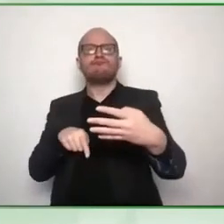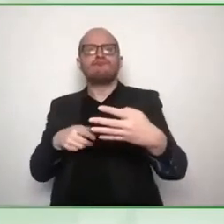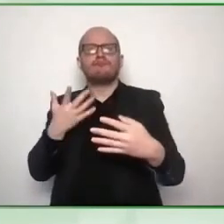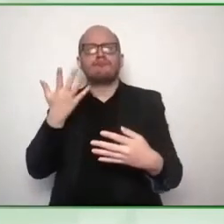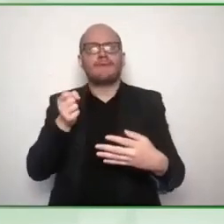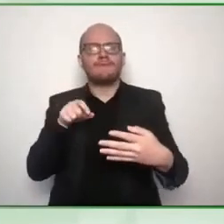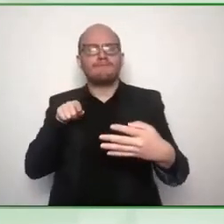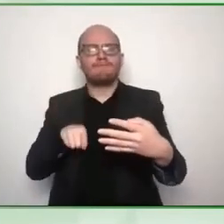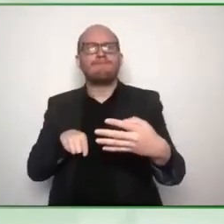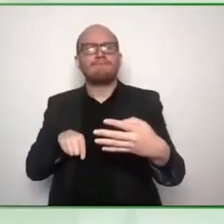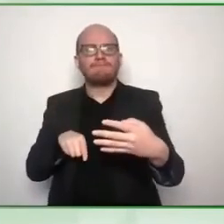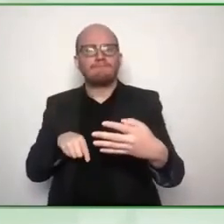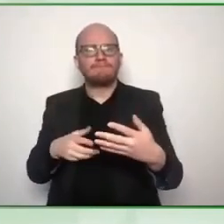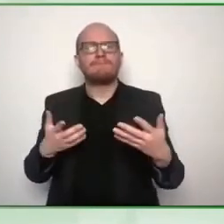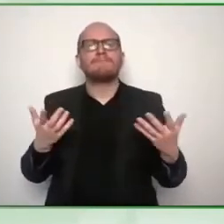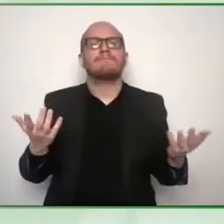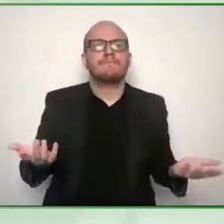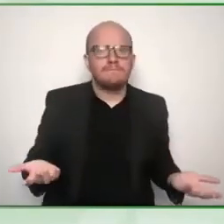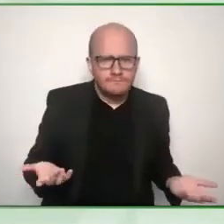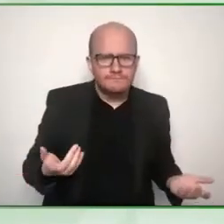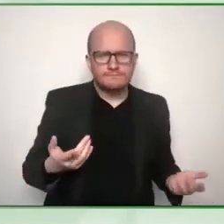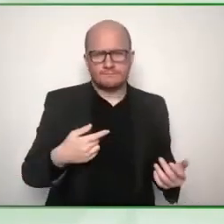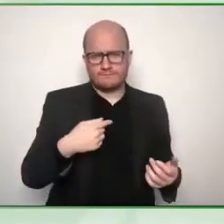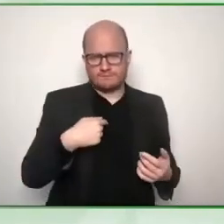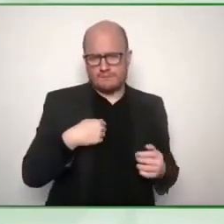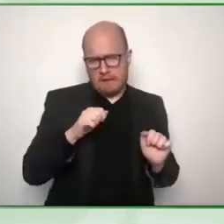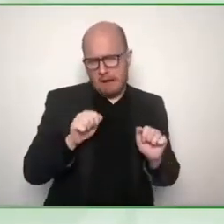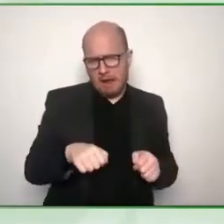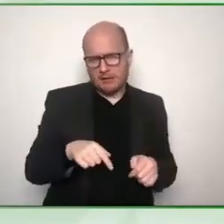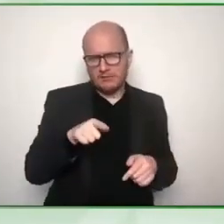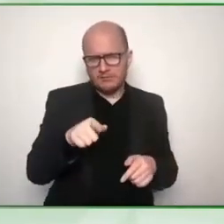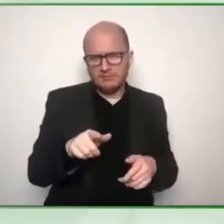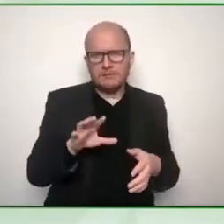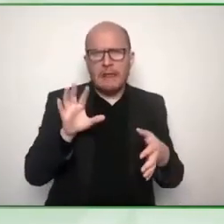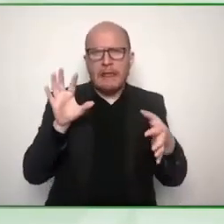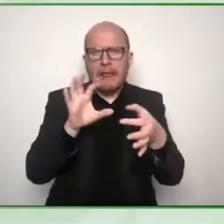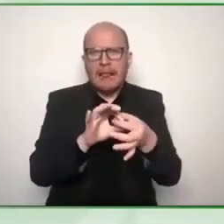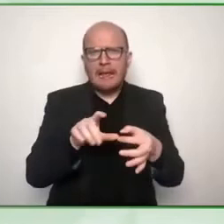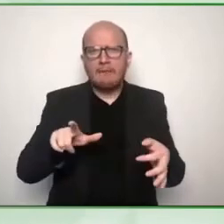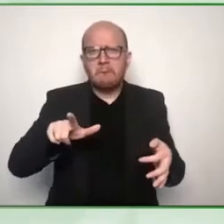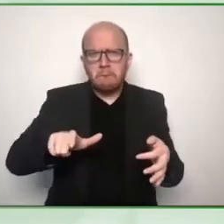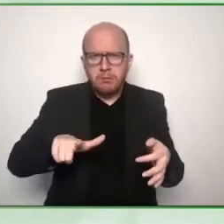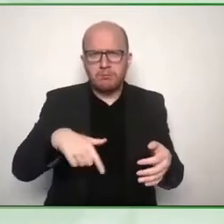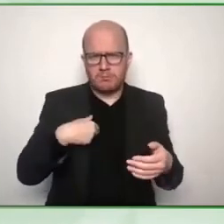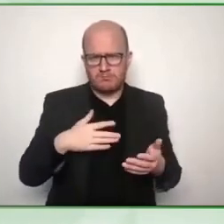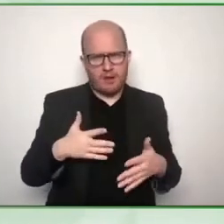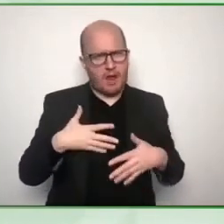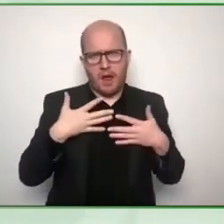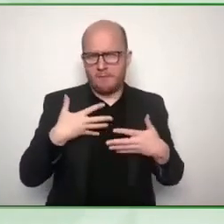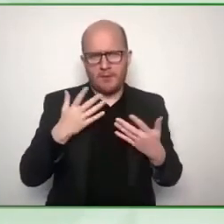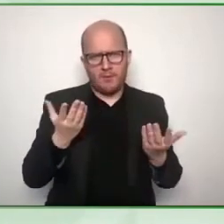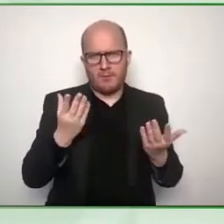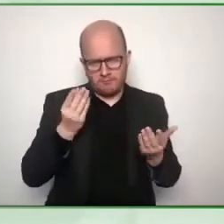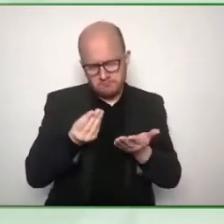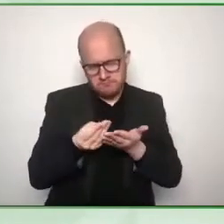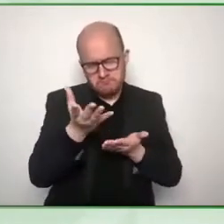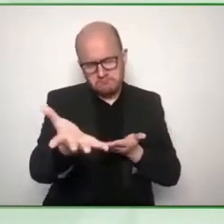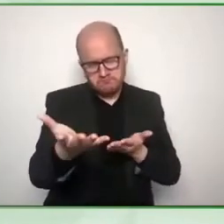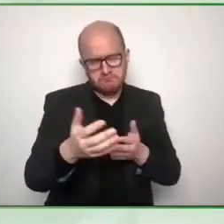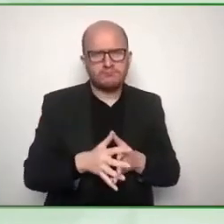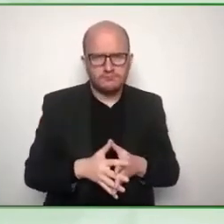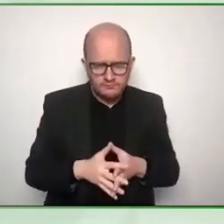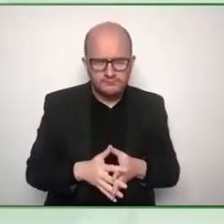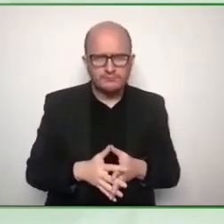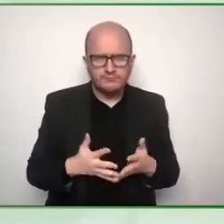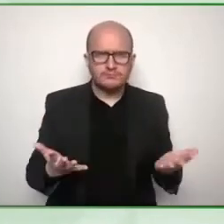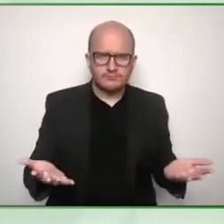study and that covers the development of the policy the toolkit um also the website design system which we designed